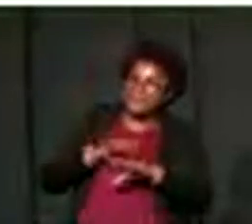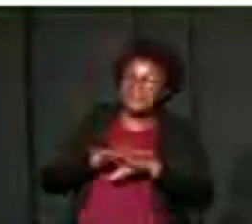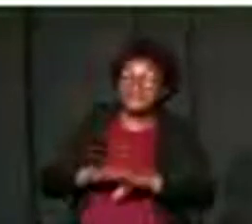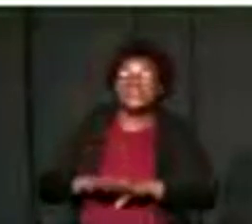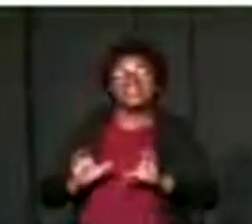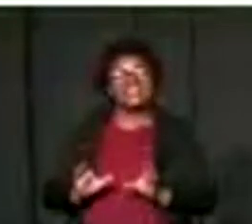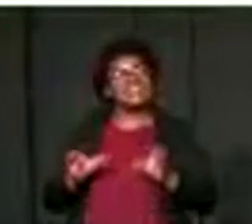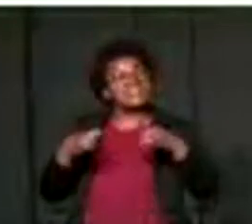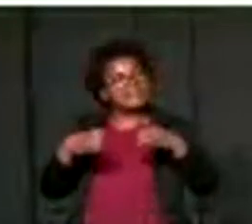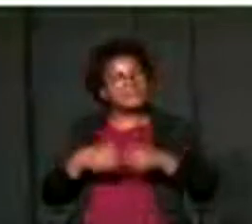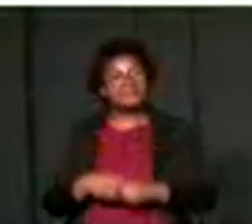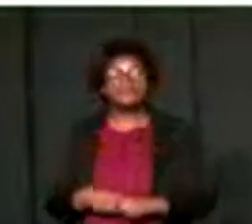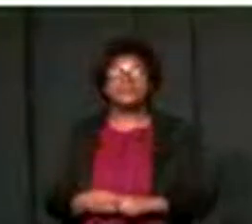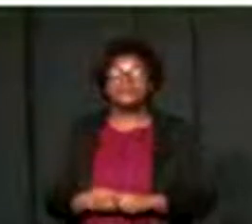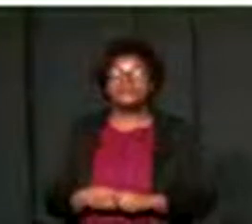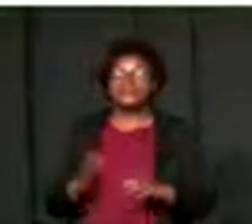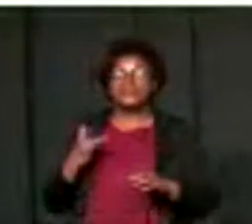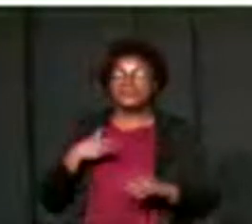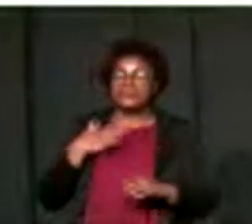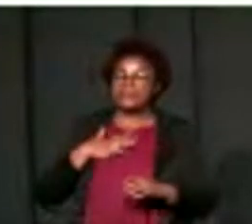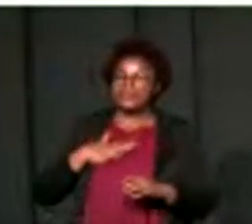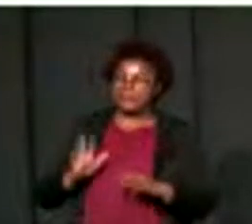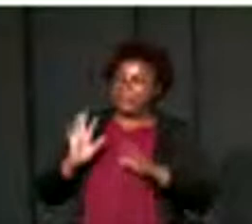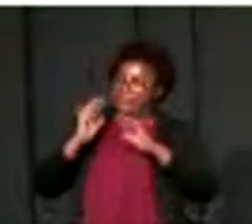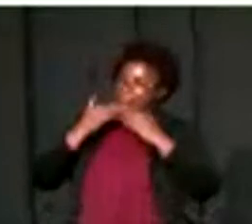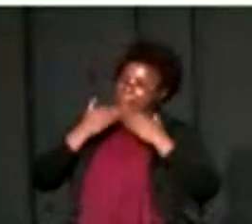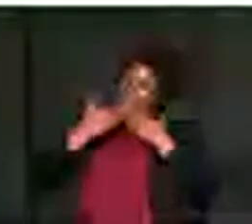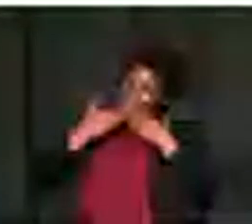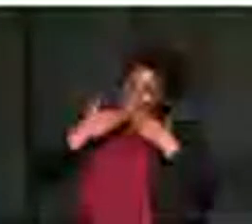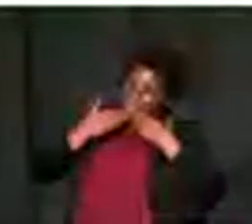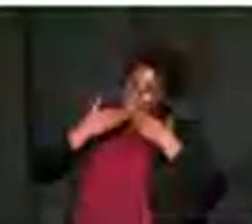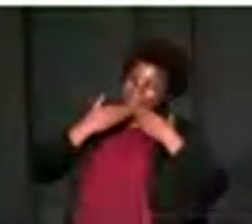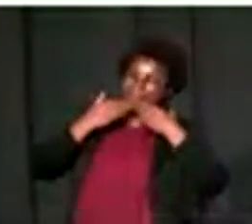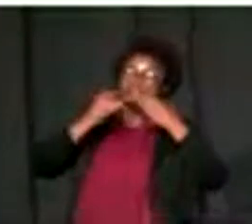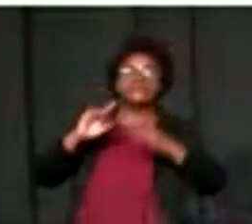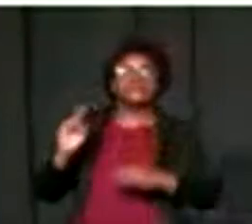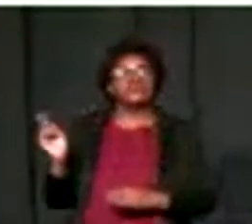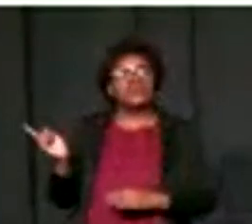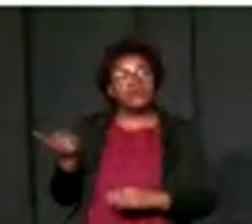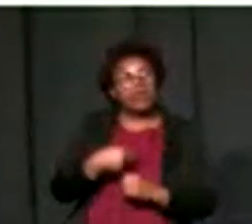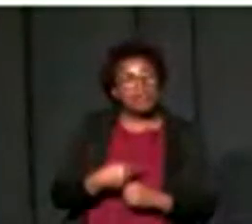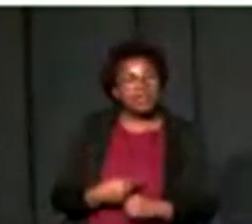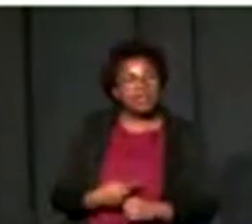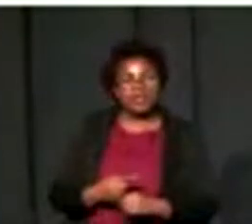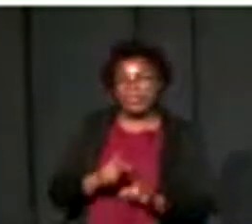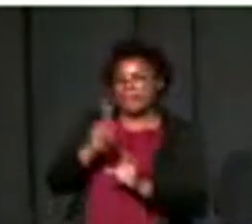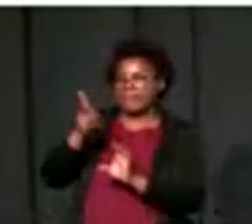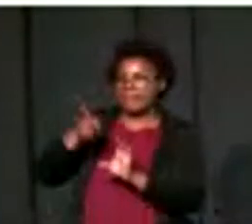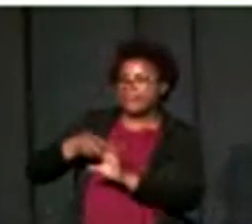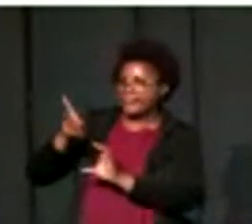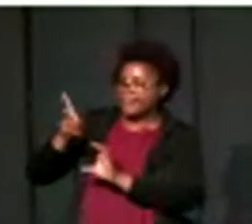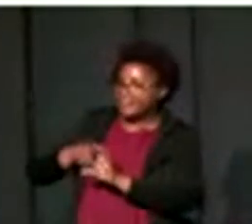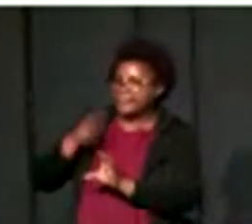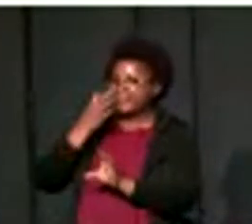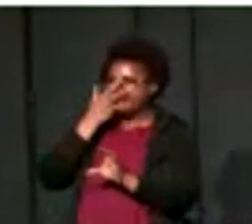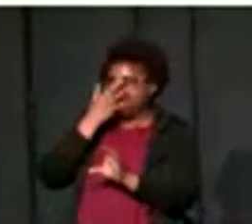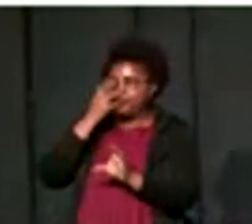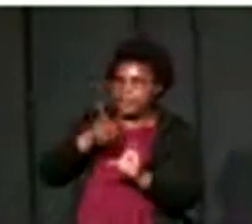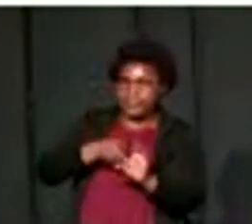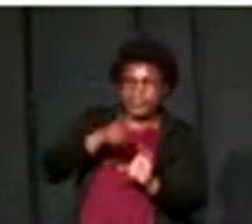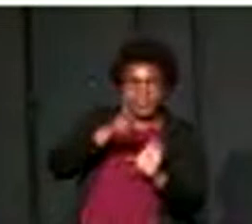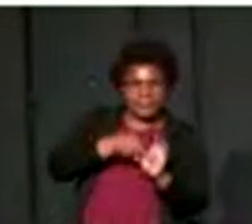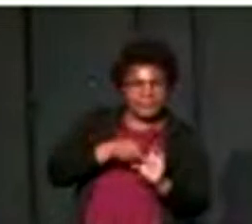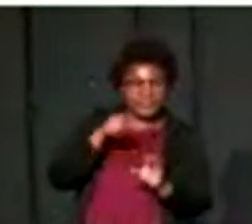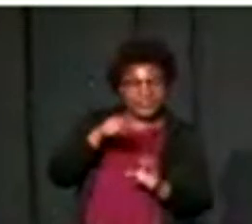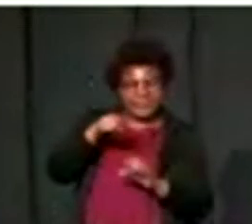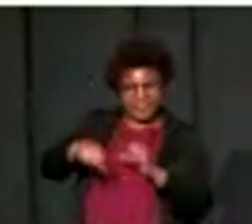At the outset, I wish to thank everyone who actively and passively participated in this